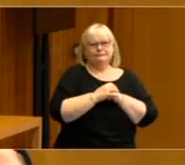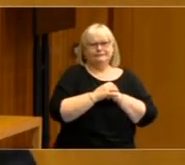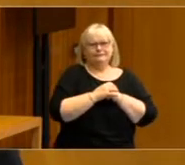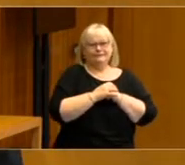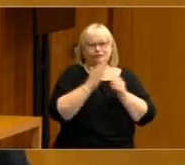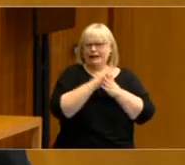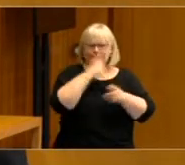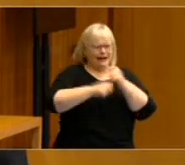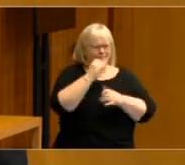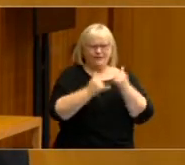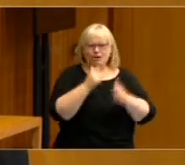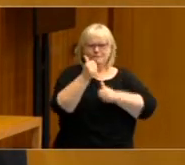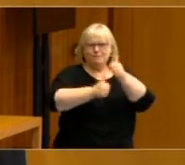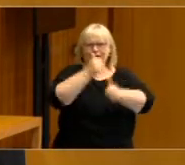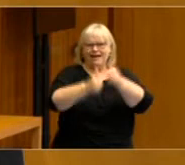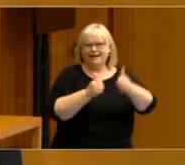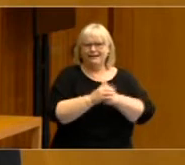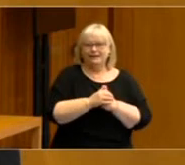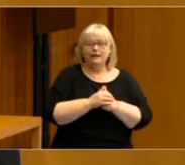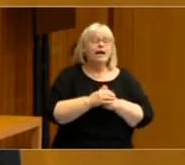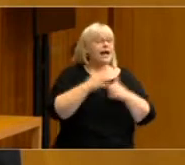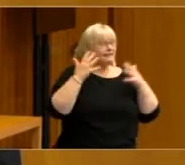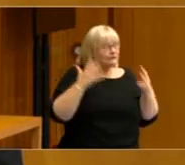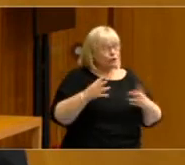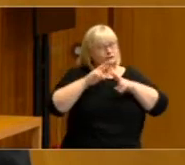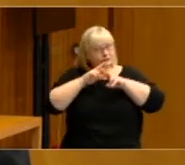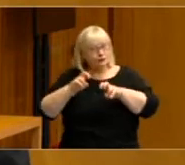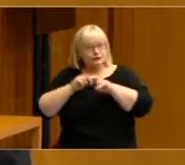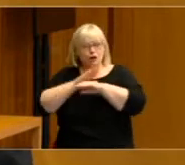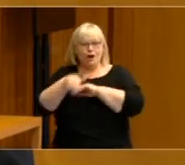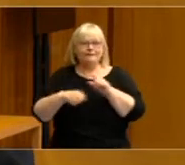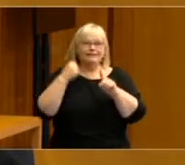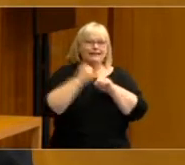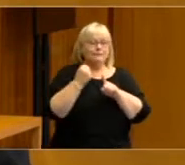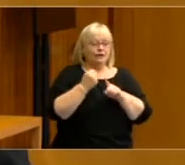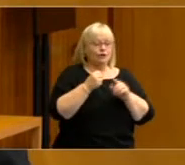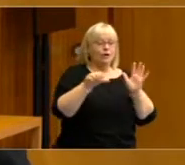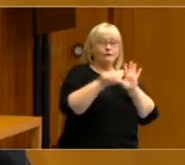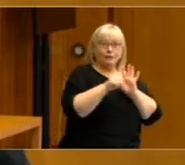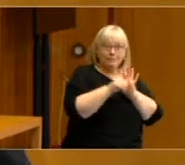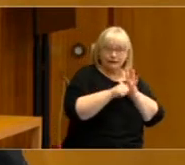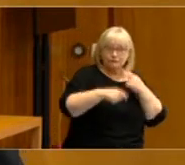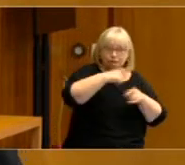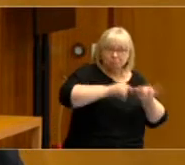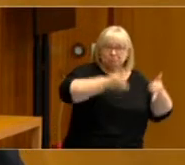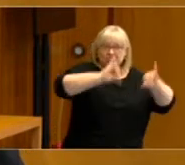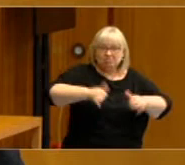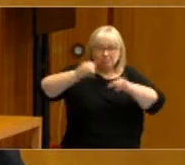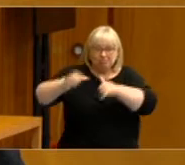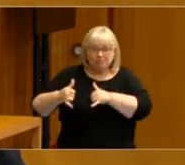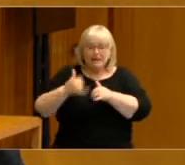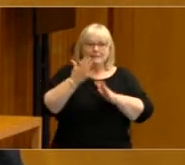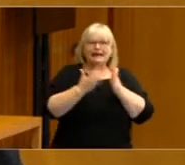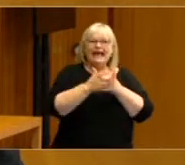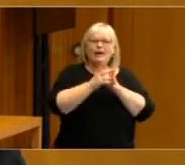At the same time, there's also extensive research on the effects of economic conditions on voter behaviour